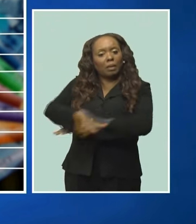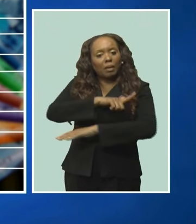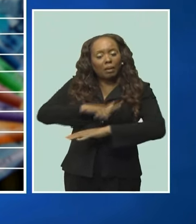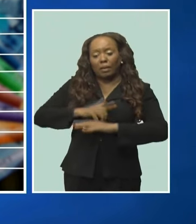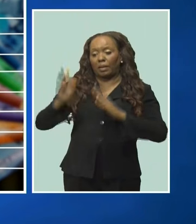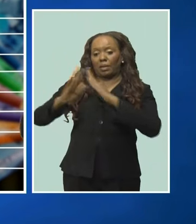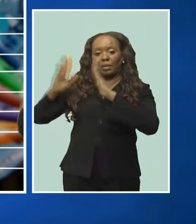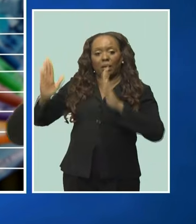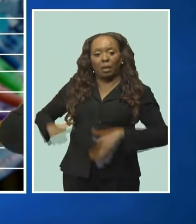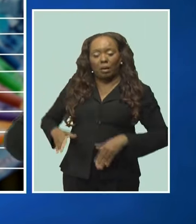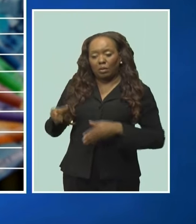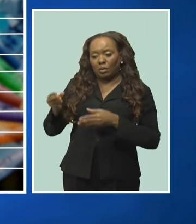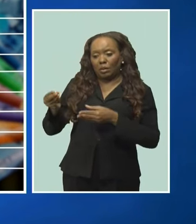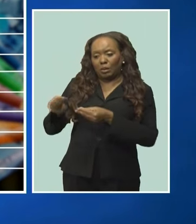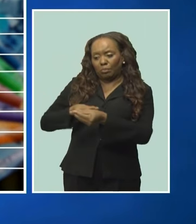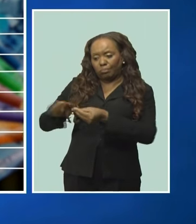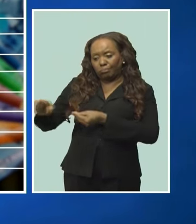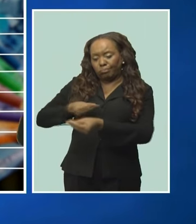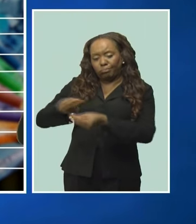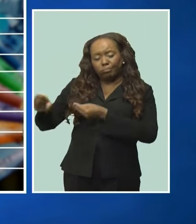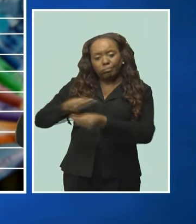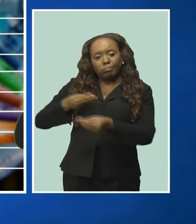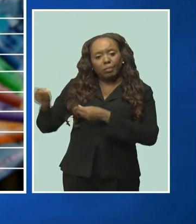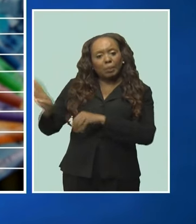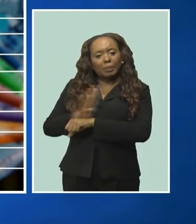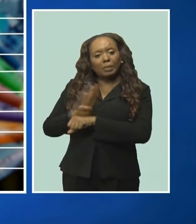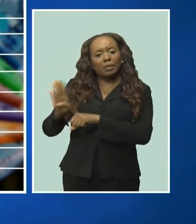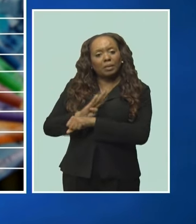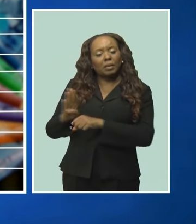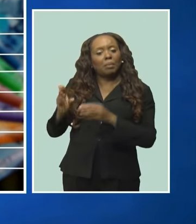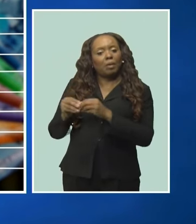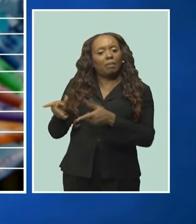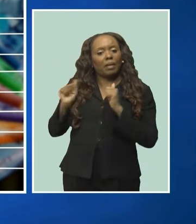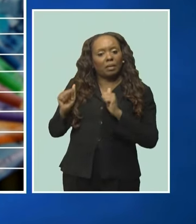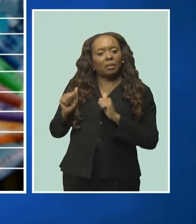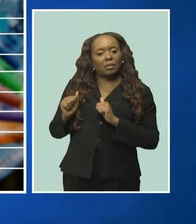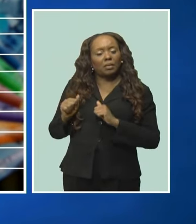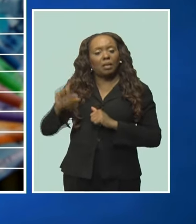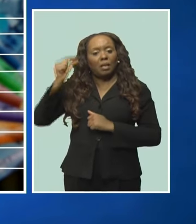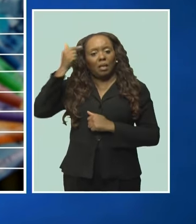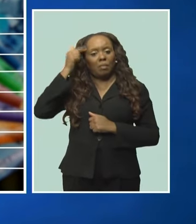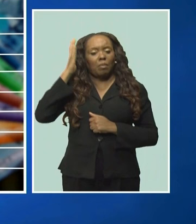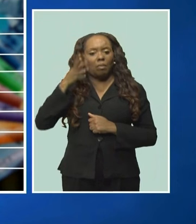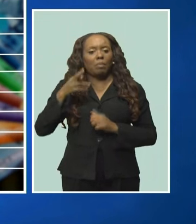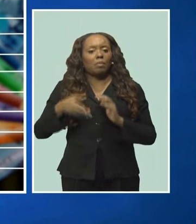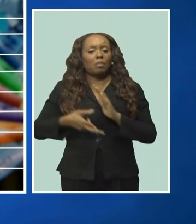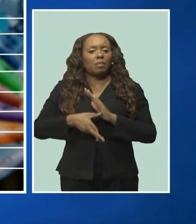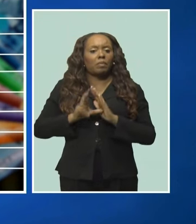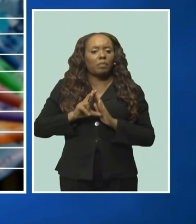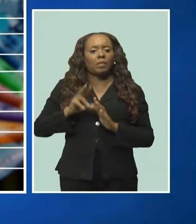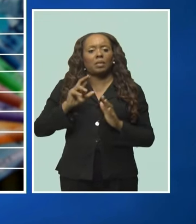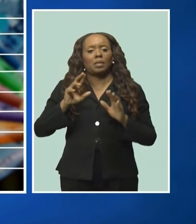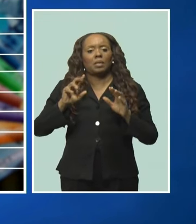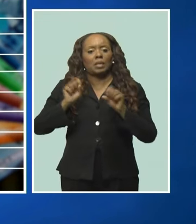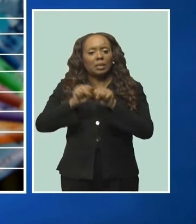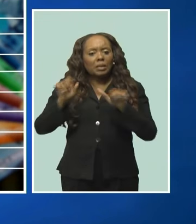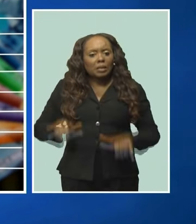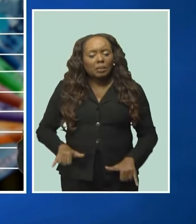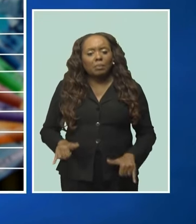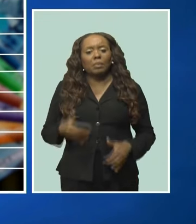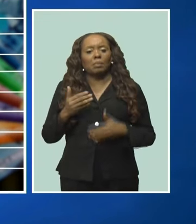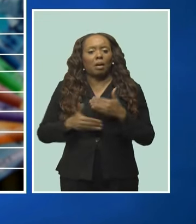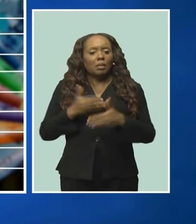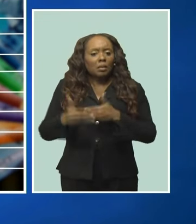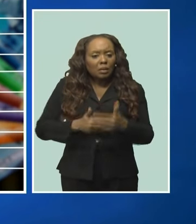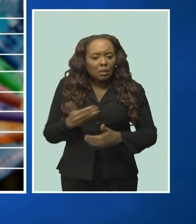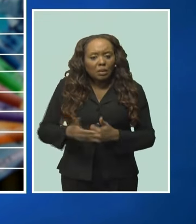transactions moving at a faster pace. She says government will be reviewing all of the systems and processes related to transactions involving